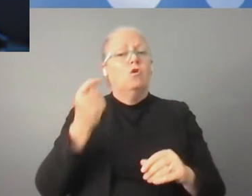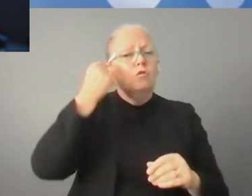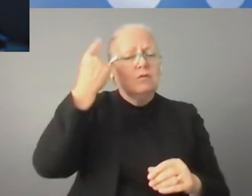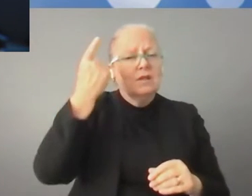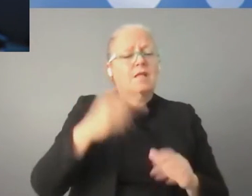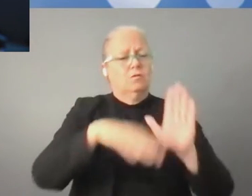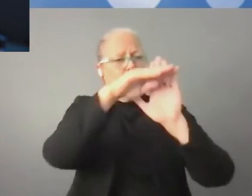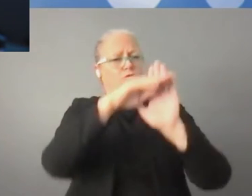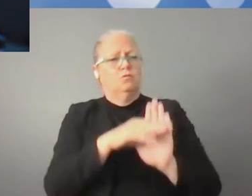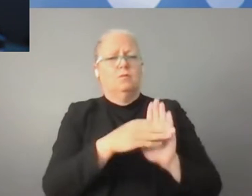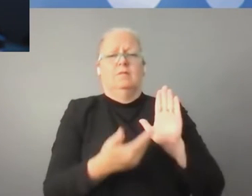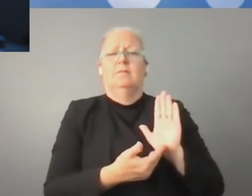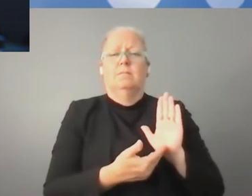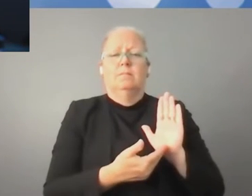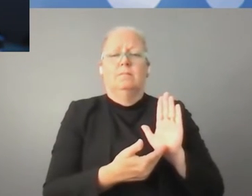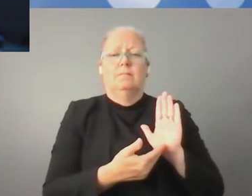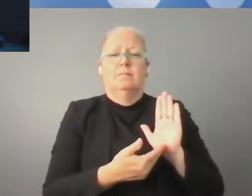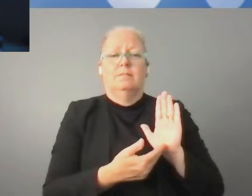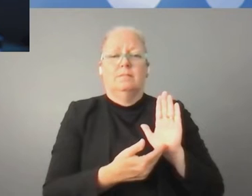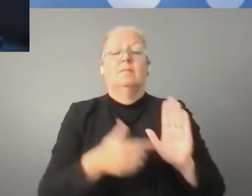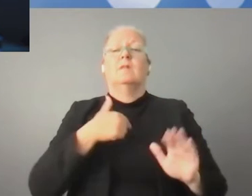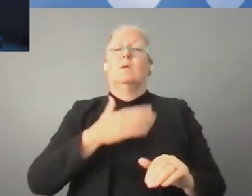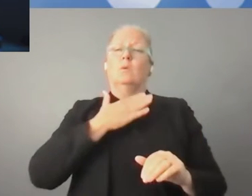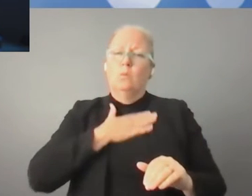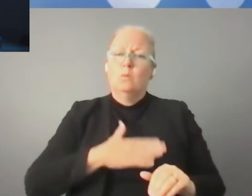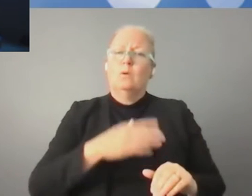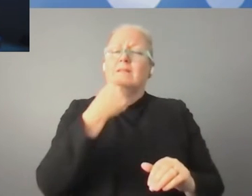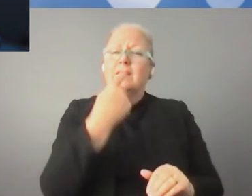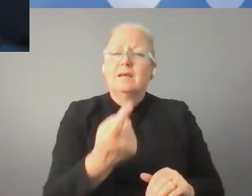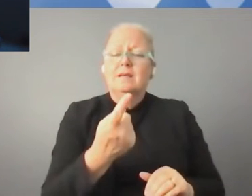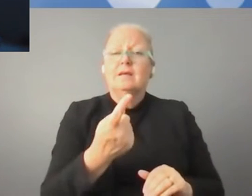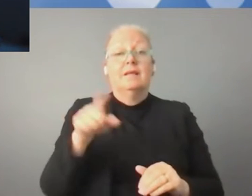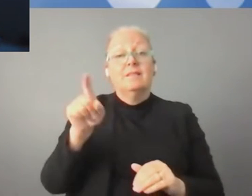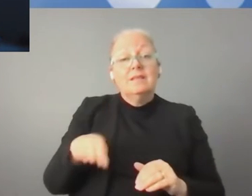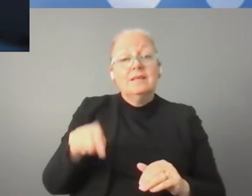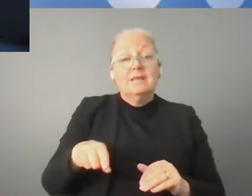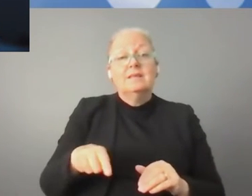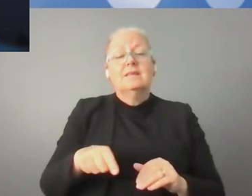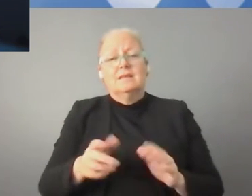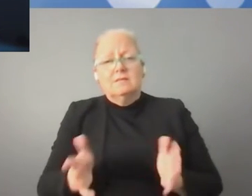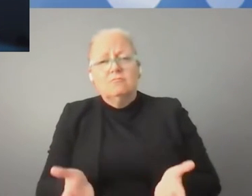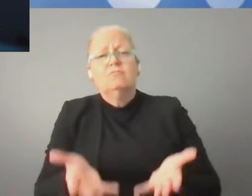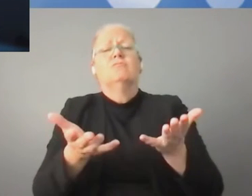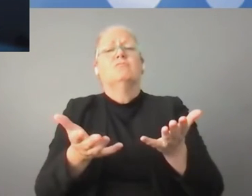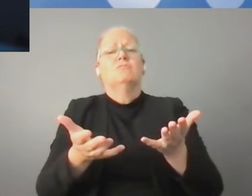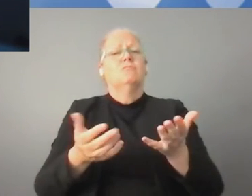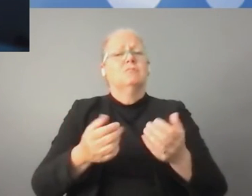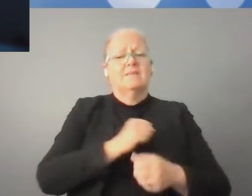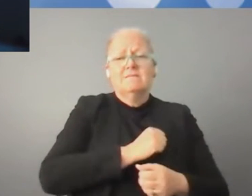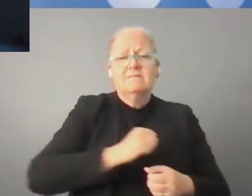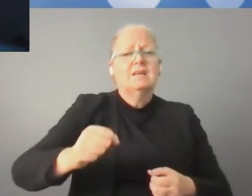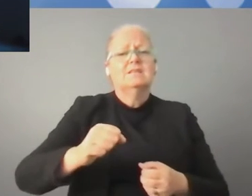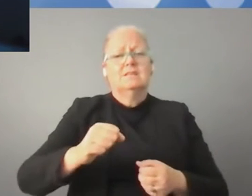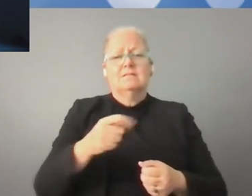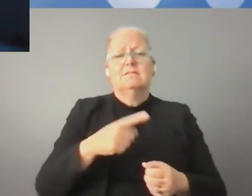the game. And I would like to stress the need to speedy development of common approaches to the